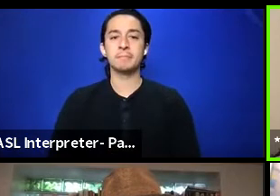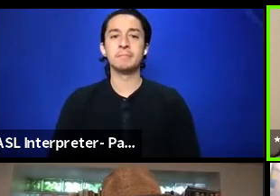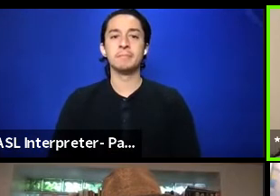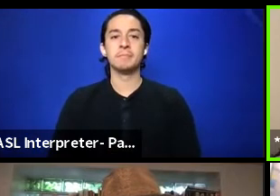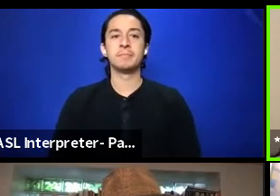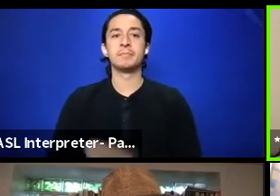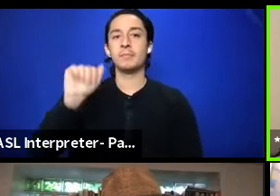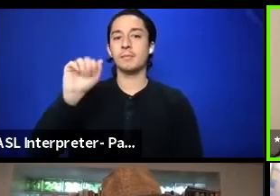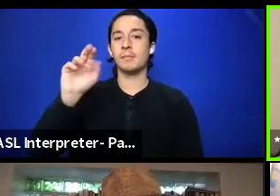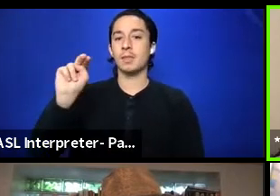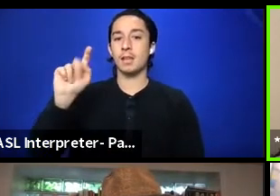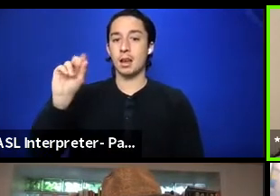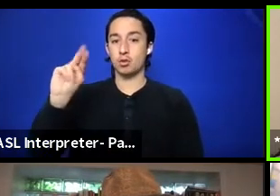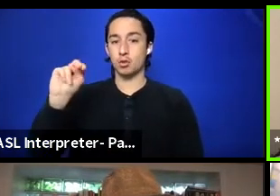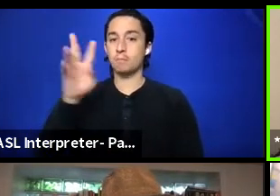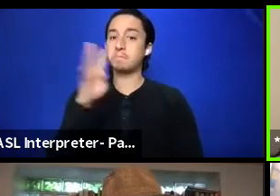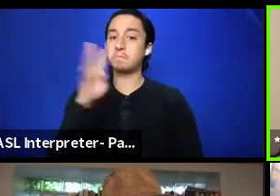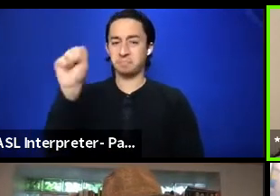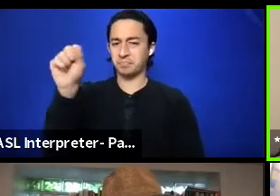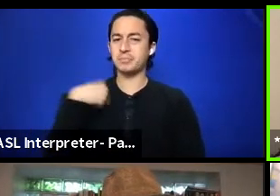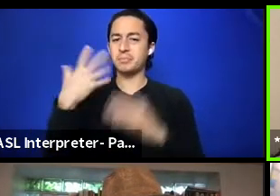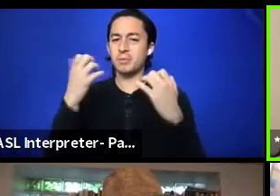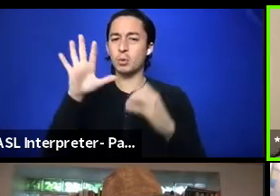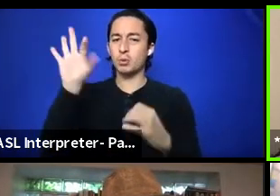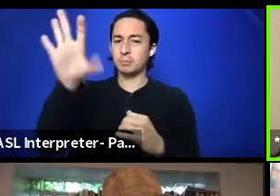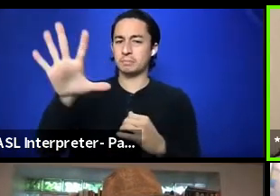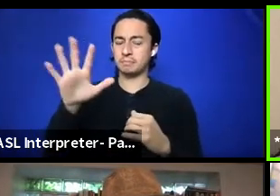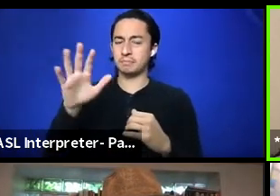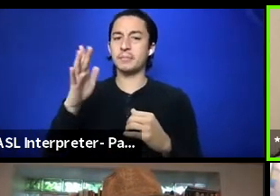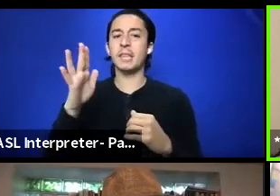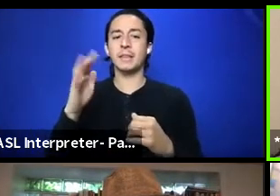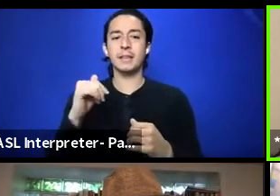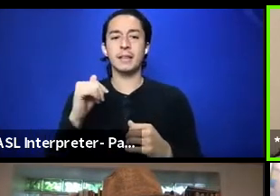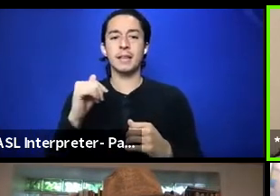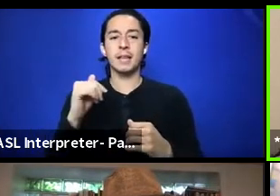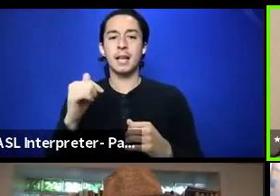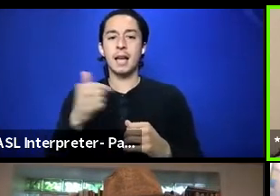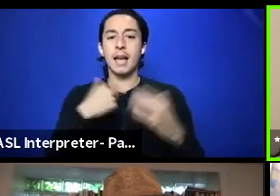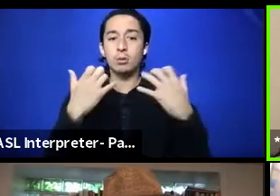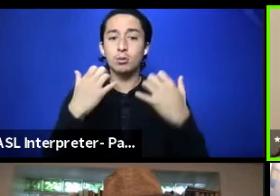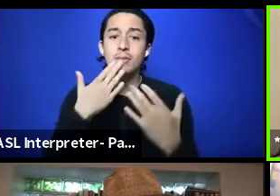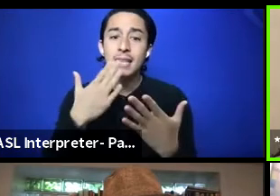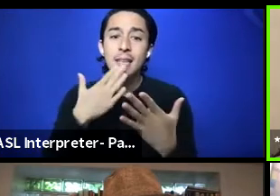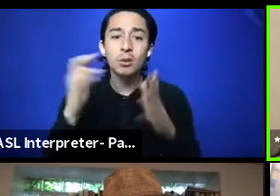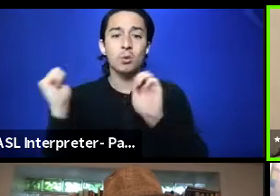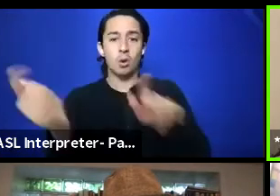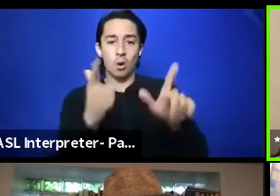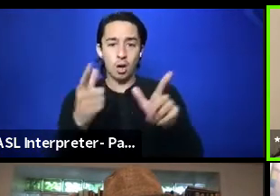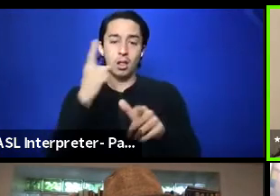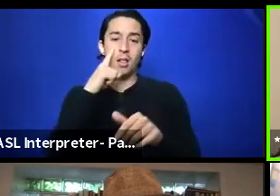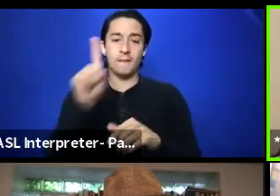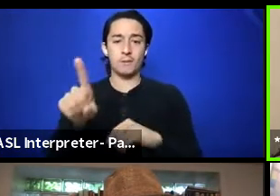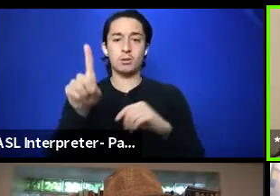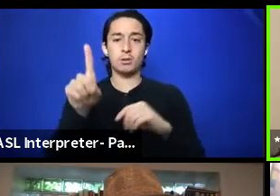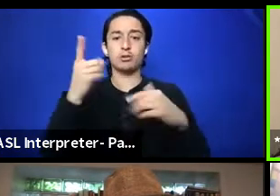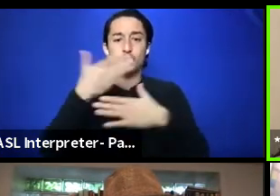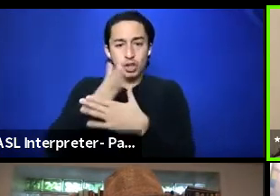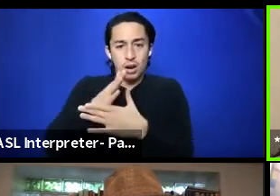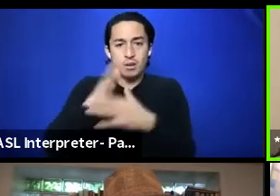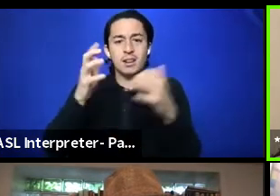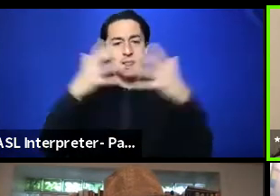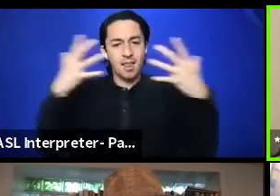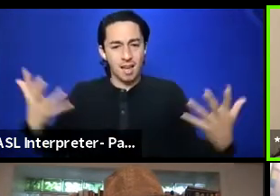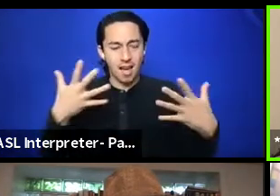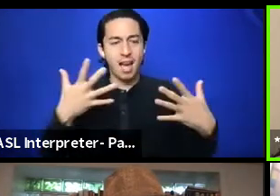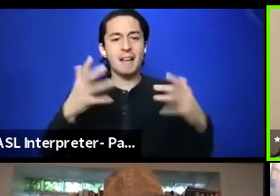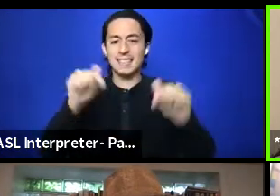Yeah. just want to kind of, yeah, kind of throw out as, as I want to thank you all for, for, for sharing a lot in such a little